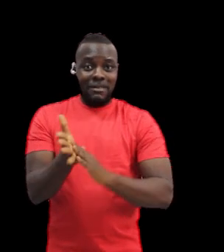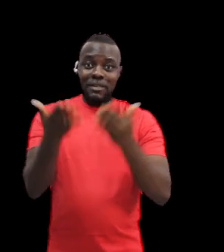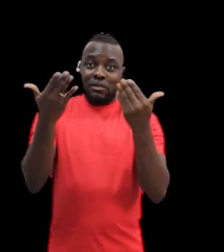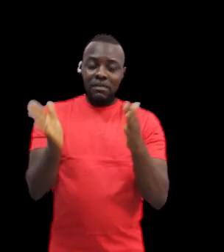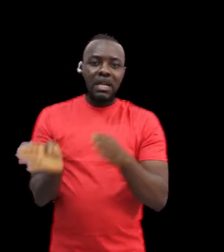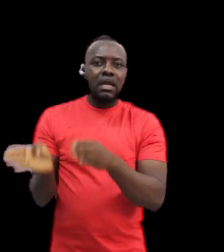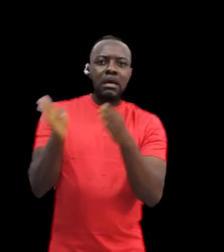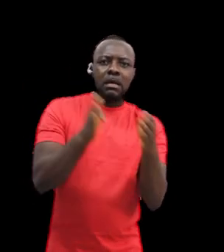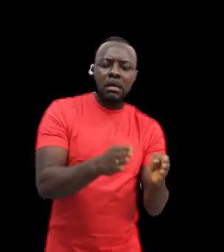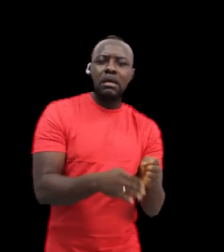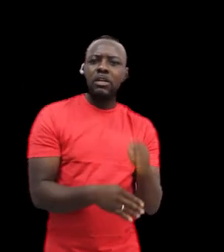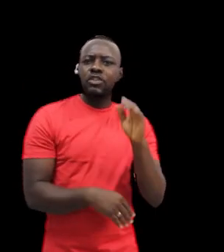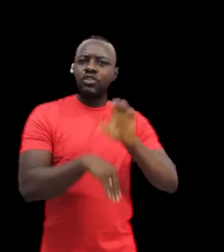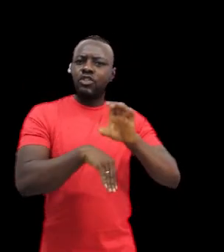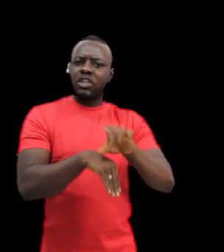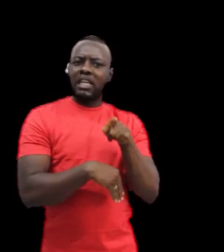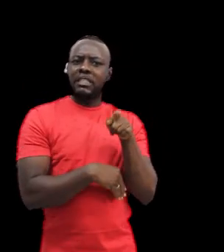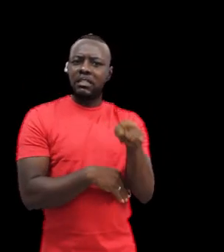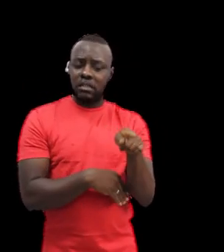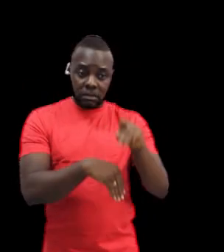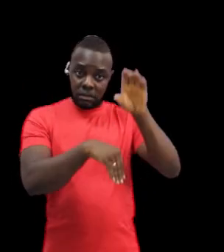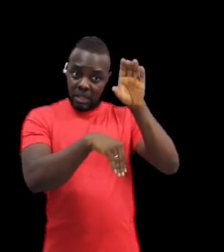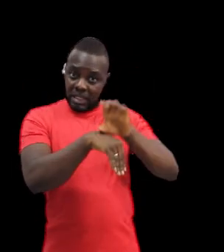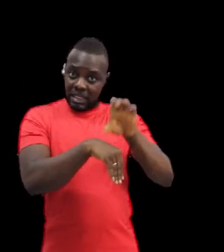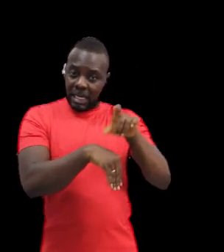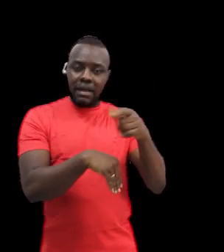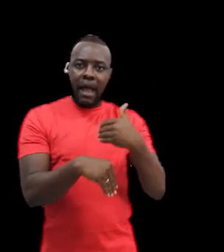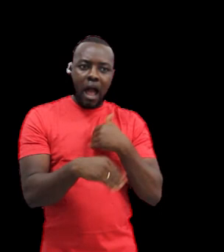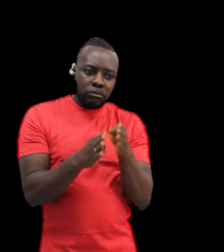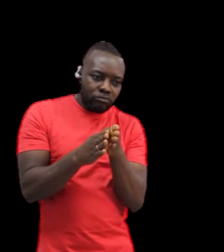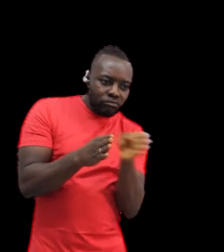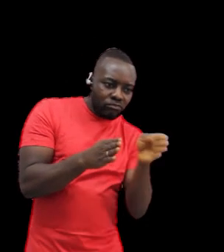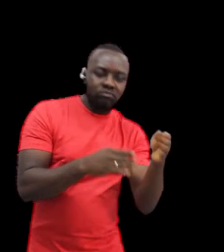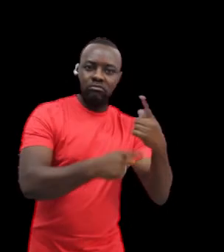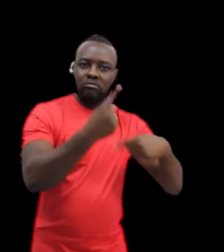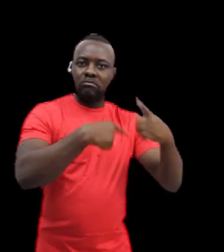fluency, which he expanded and strengthened per regular attendance at Pembroke Bethany Church,